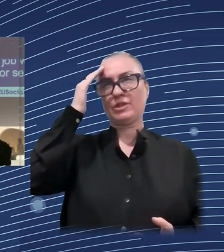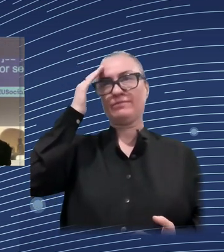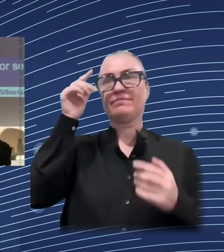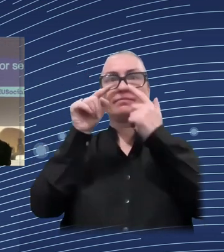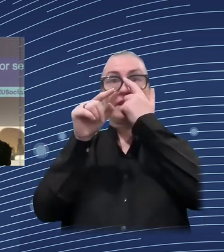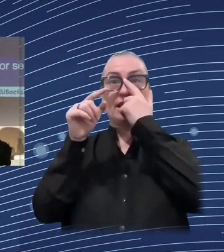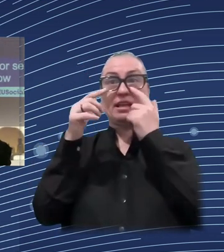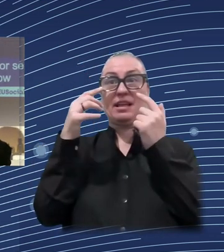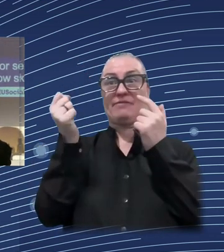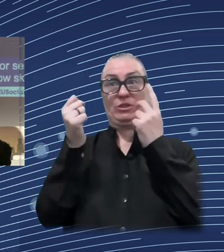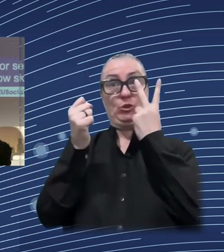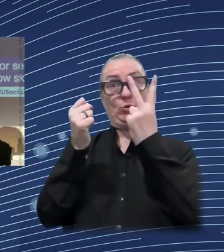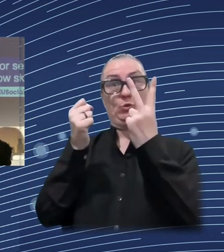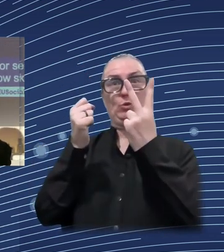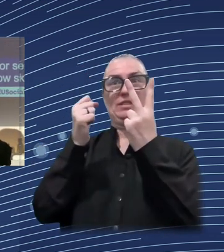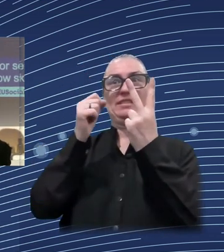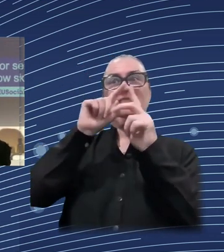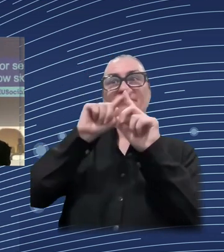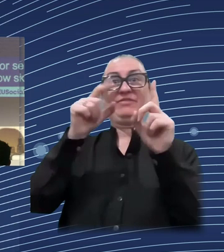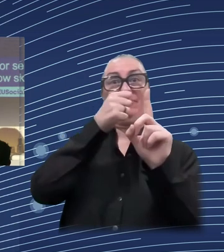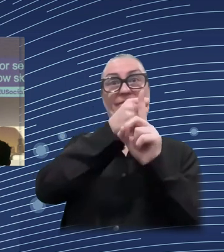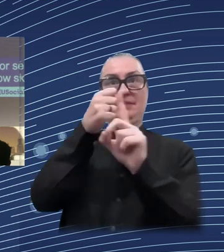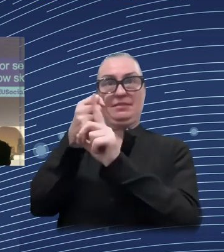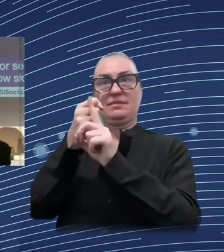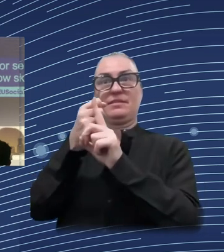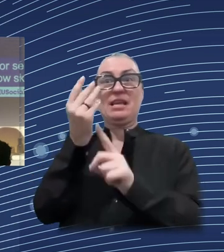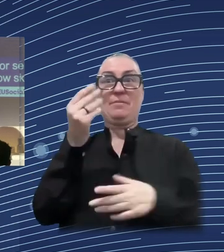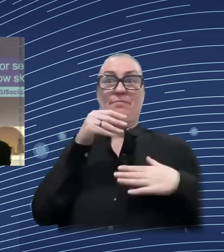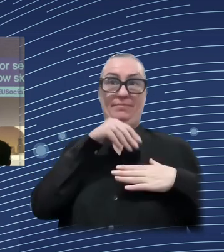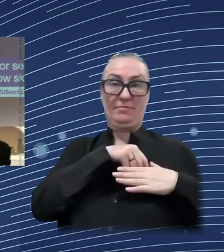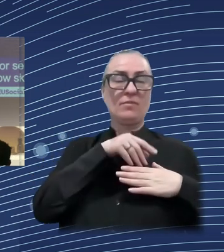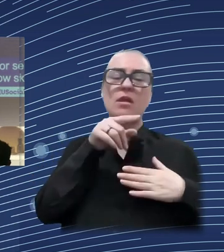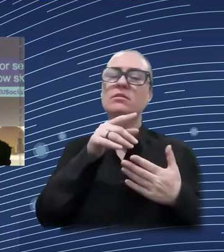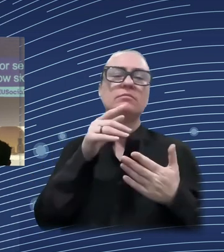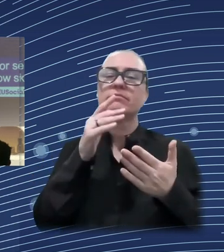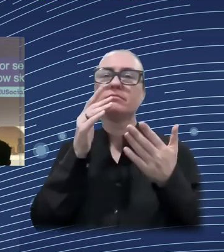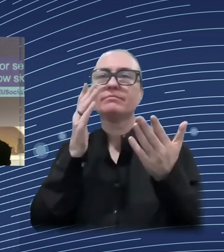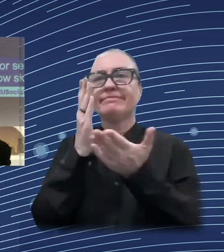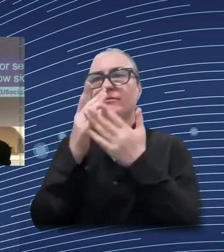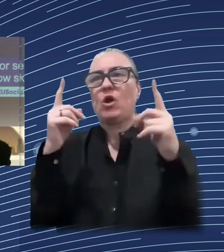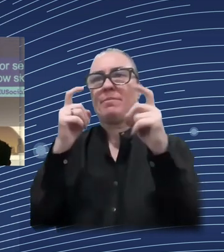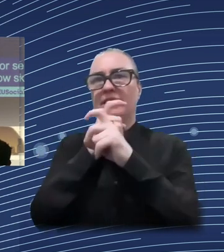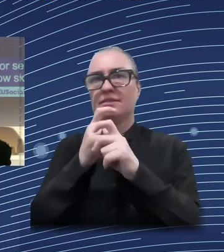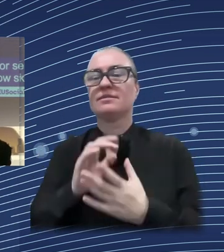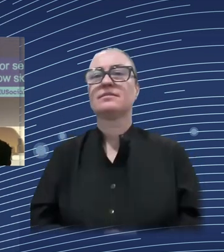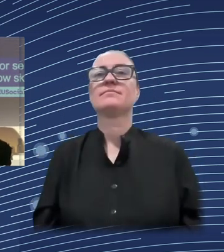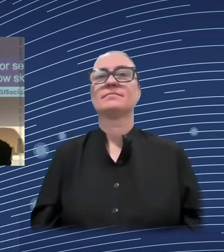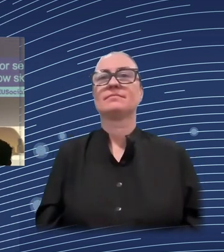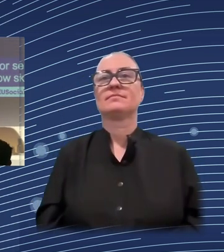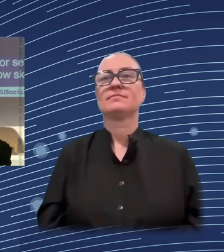So household formation can provide some sort of risk mitigation. So just because there is an employment or wage effect